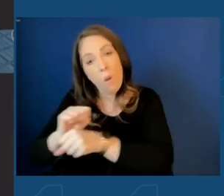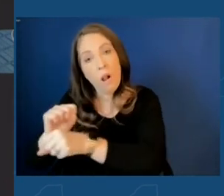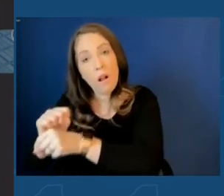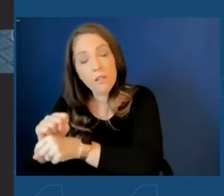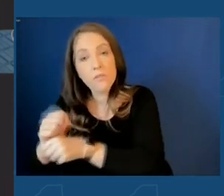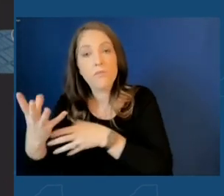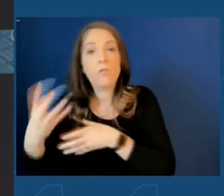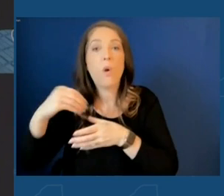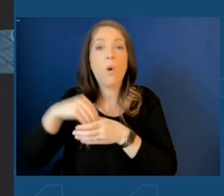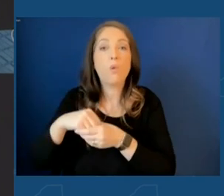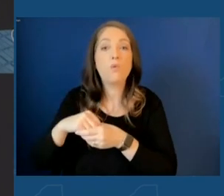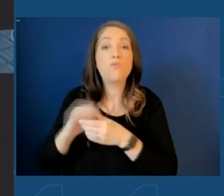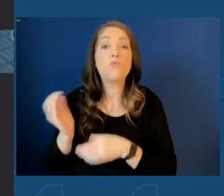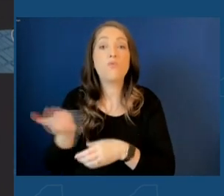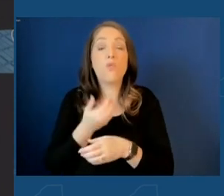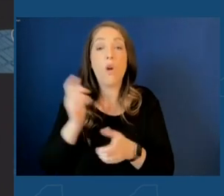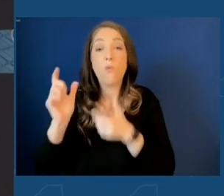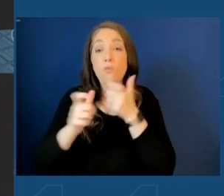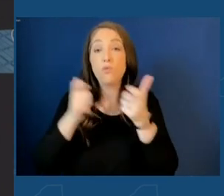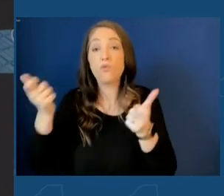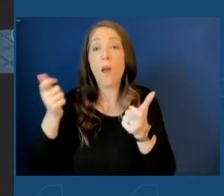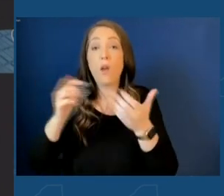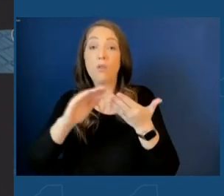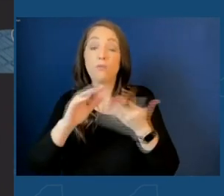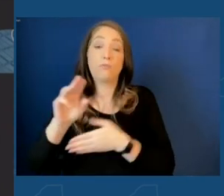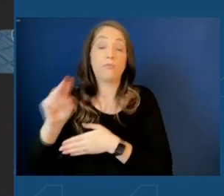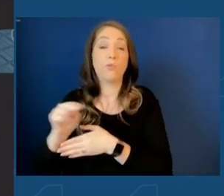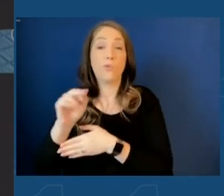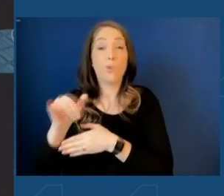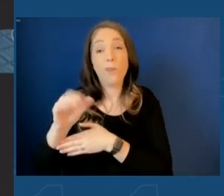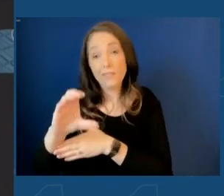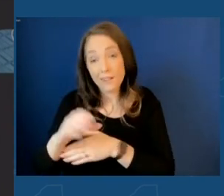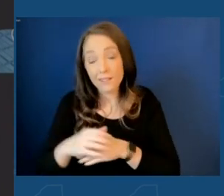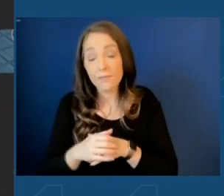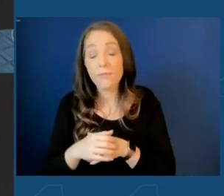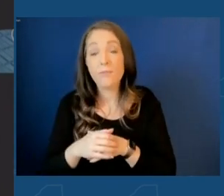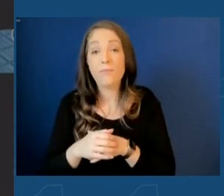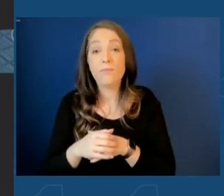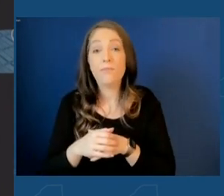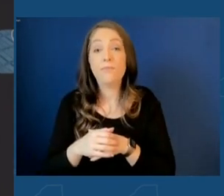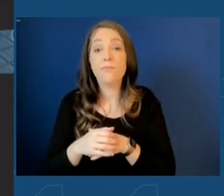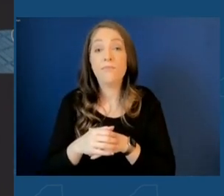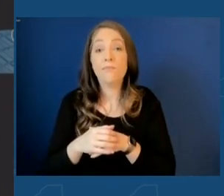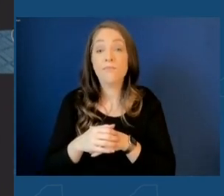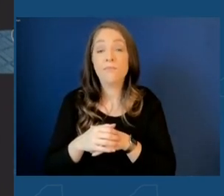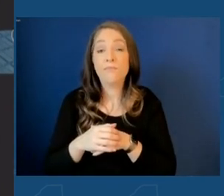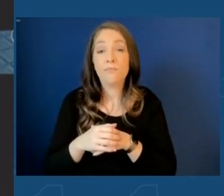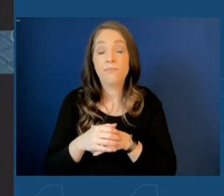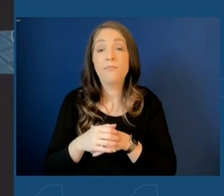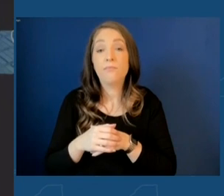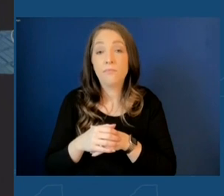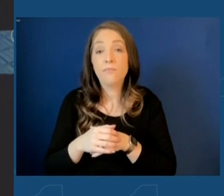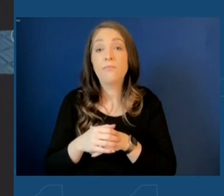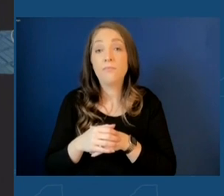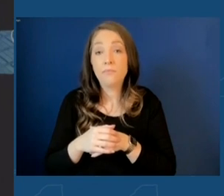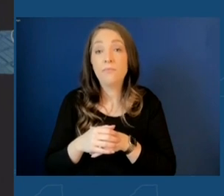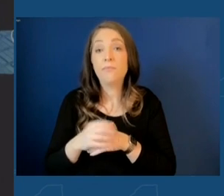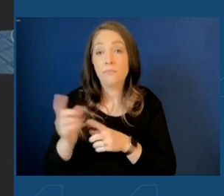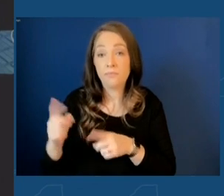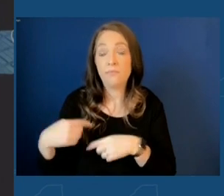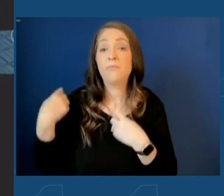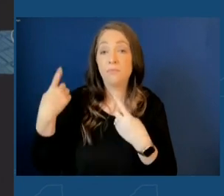including what became our greatest metropolis, New York City. All along its path, all along its path,